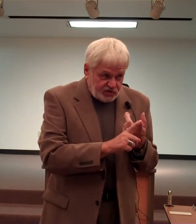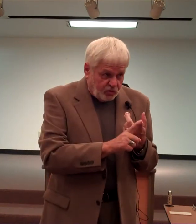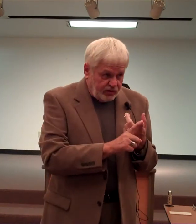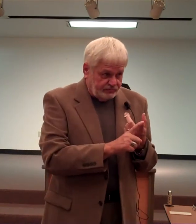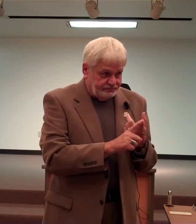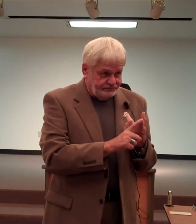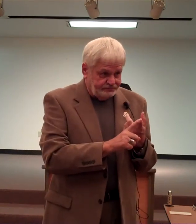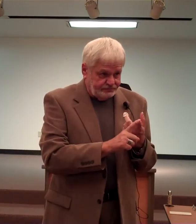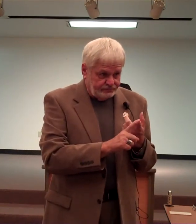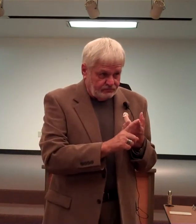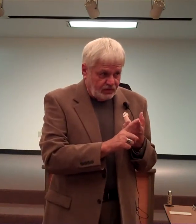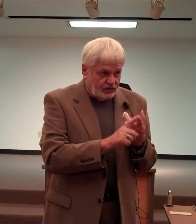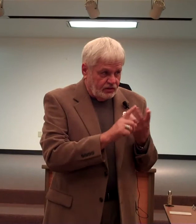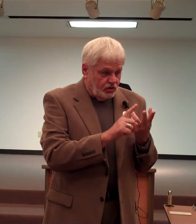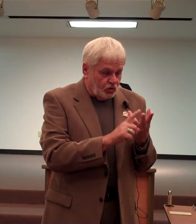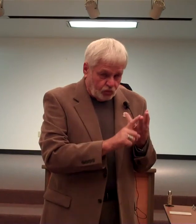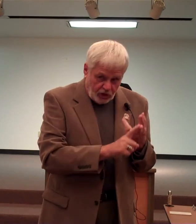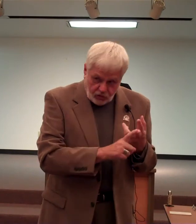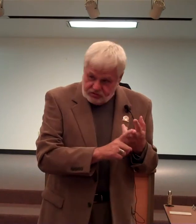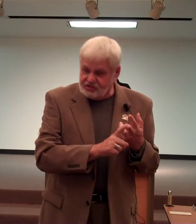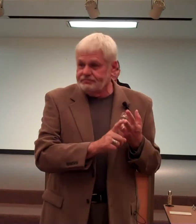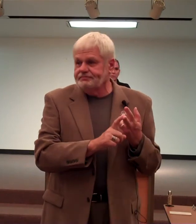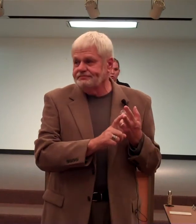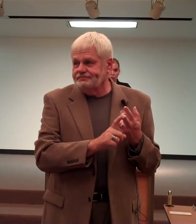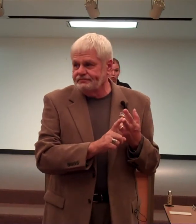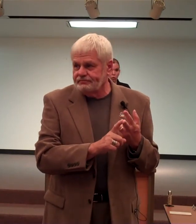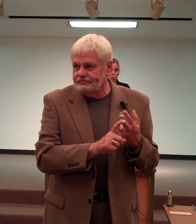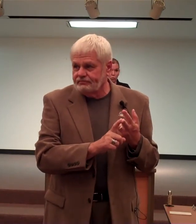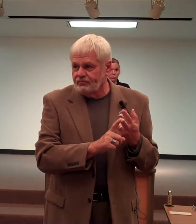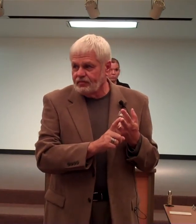Water transport, roads,